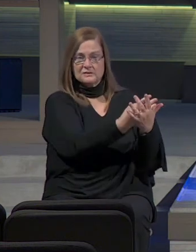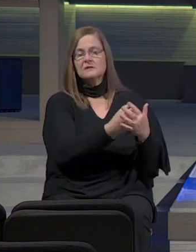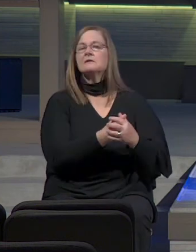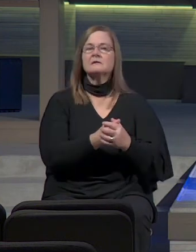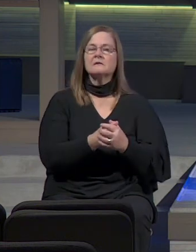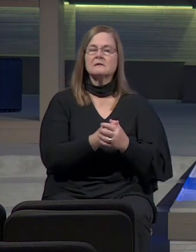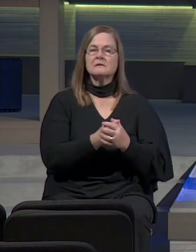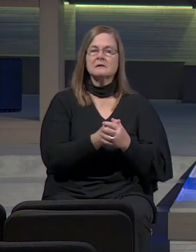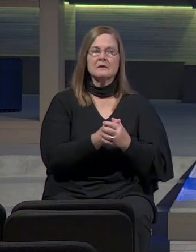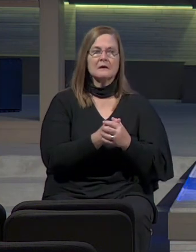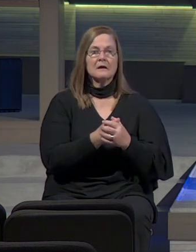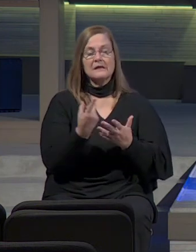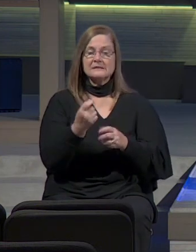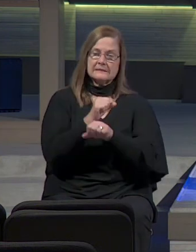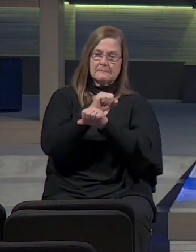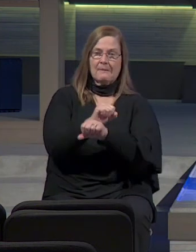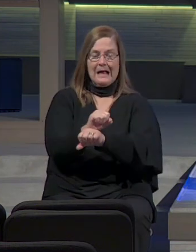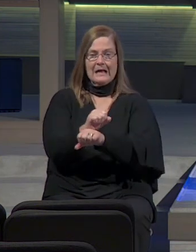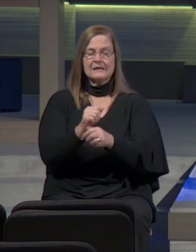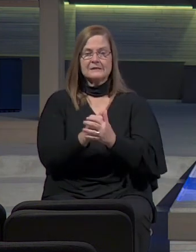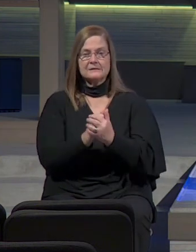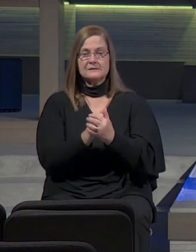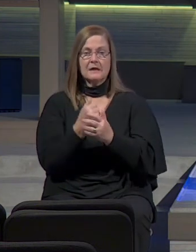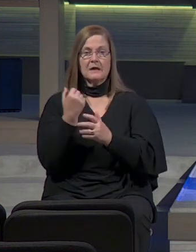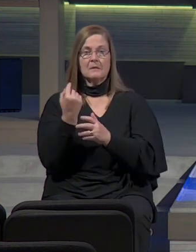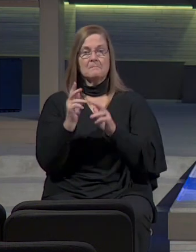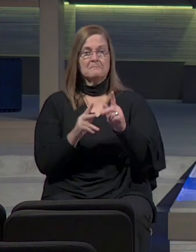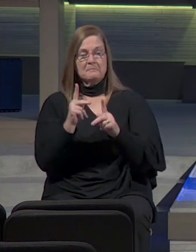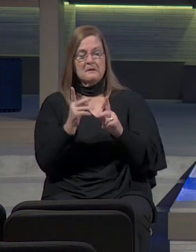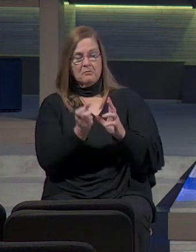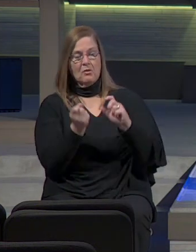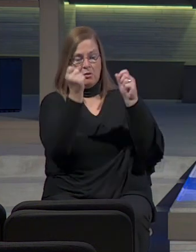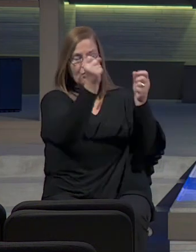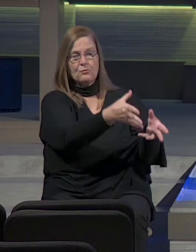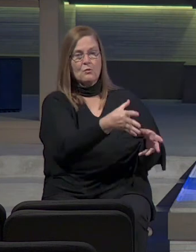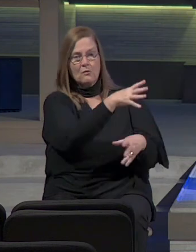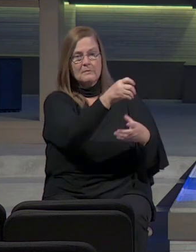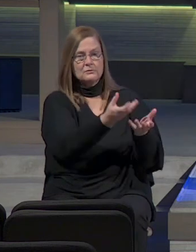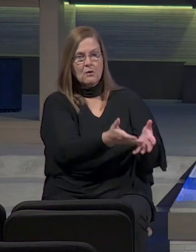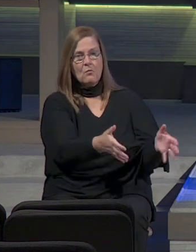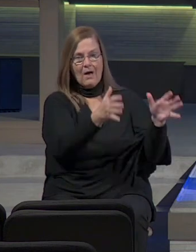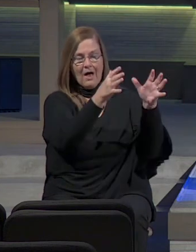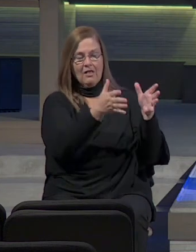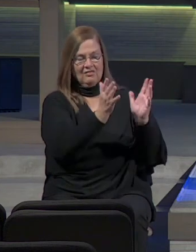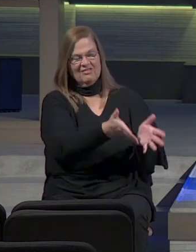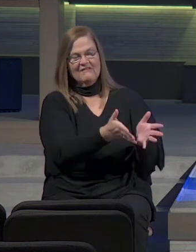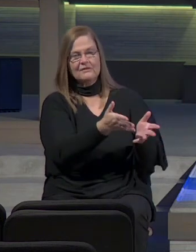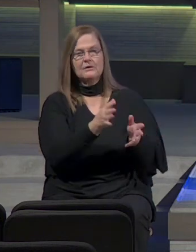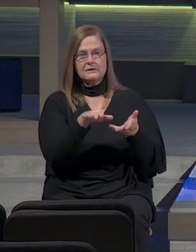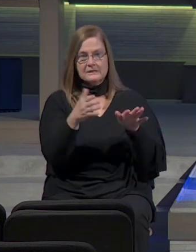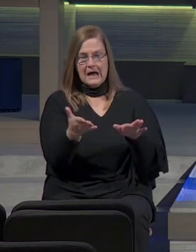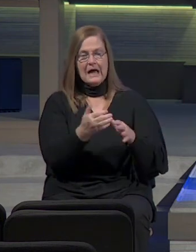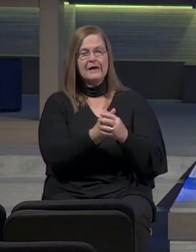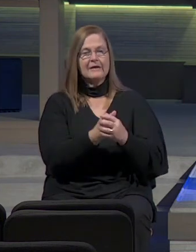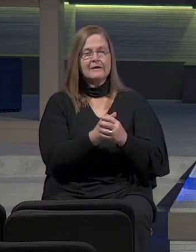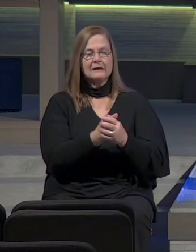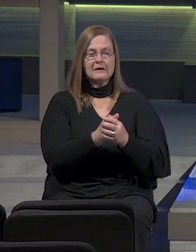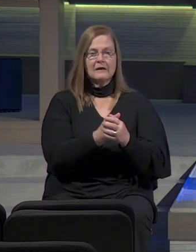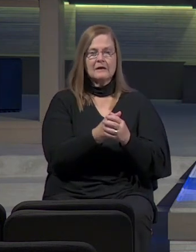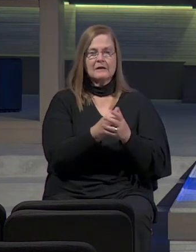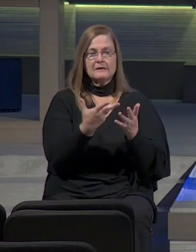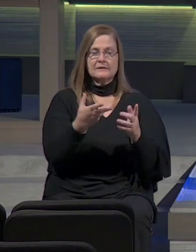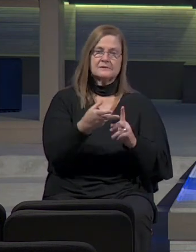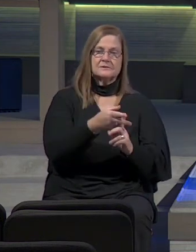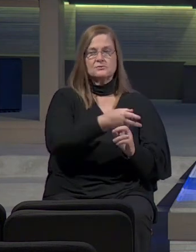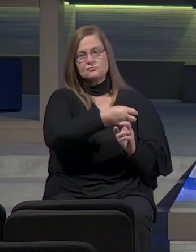time in stocks and bonds. He gets thrown into a well where he sinks into the mud left there to die. He is dragged off against his will to a